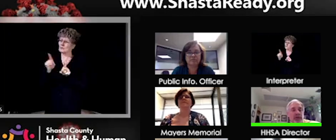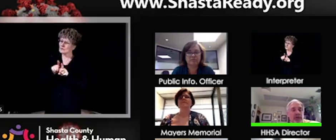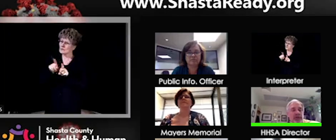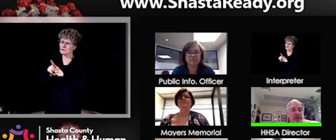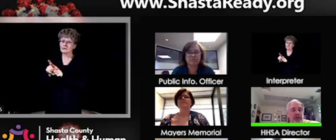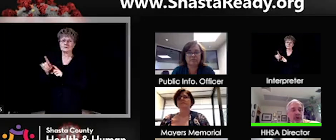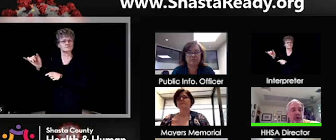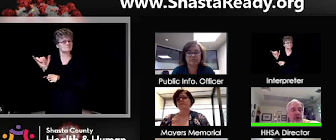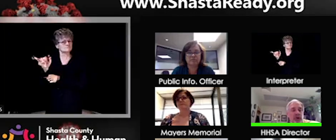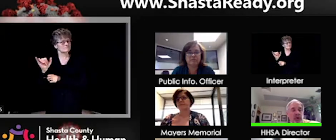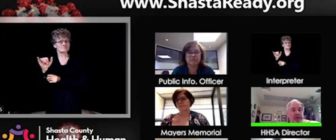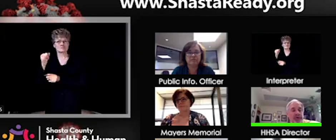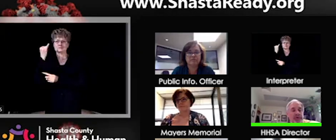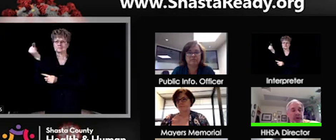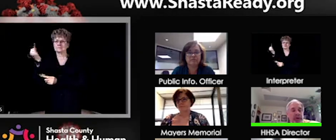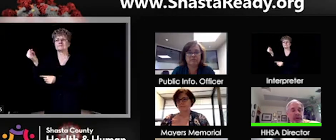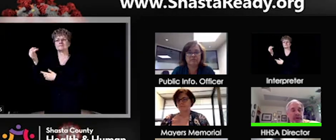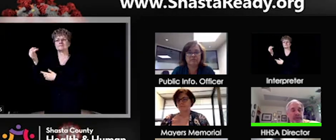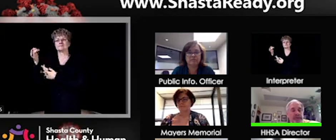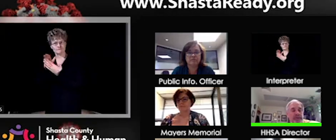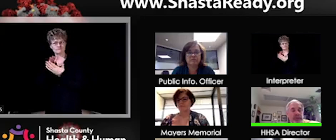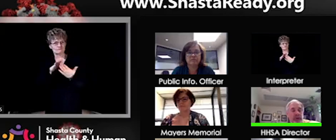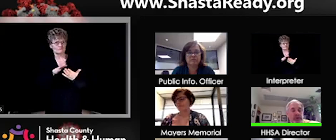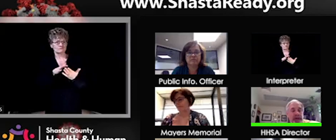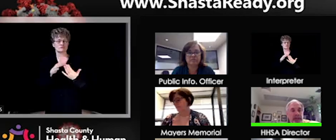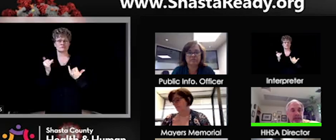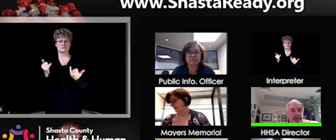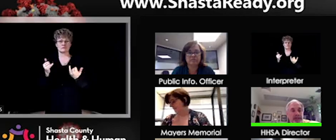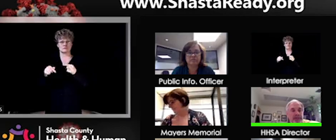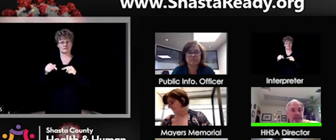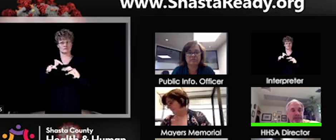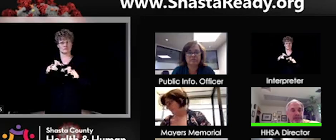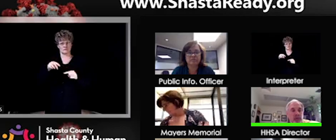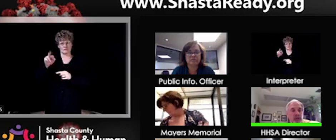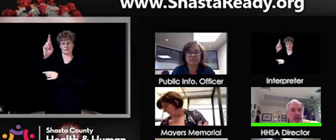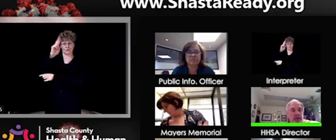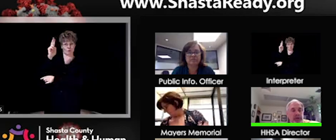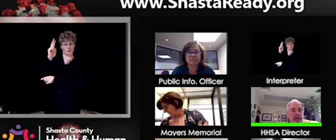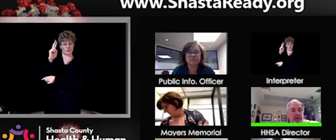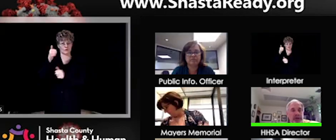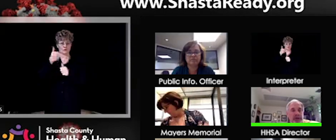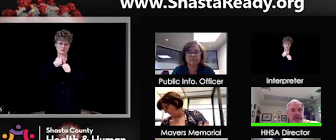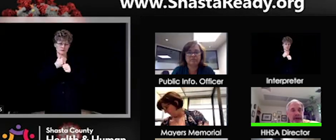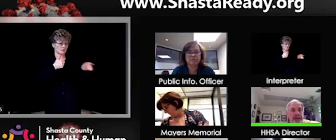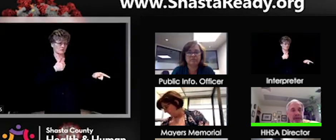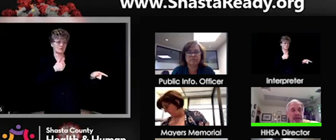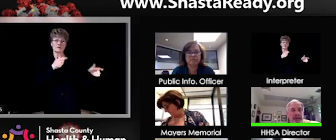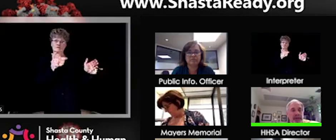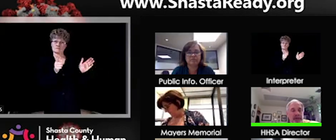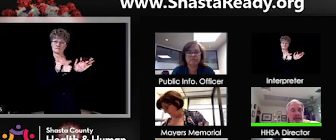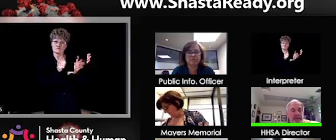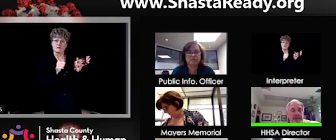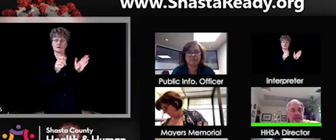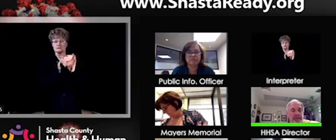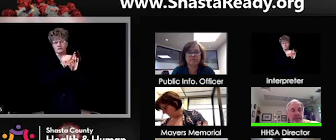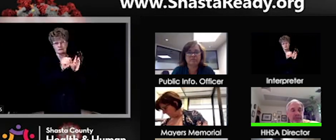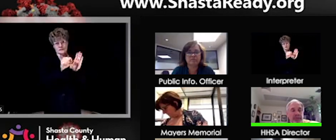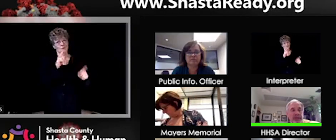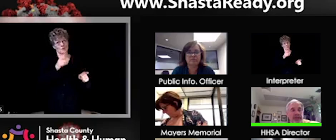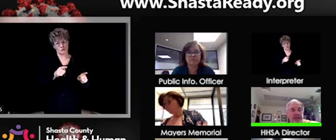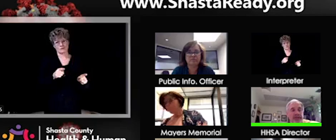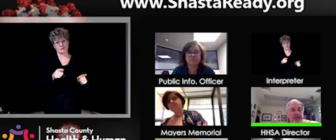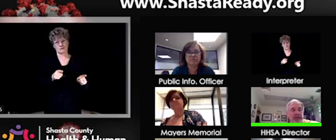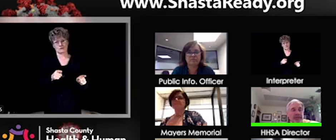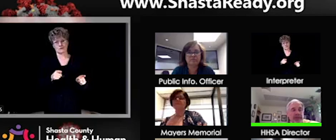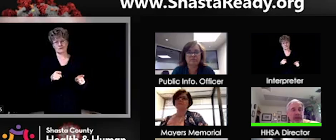So, you know, the, the rodeo was, um, you know, a violation of the state order. It should not have happened. Uh, but